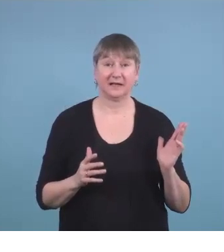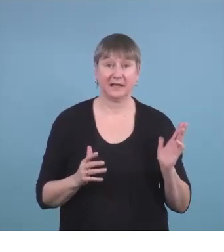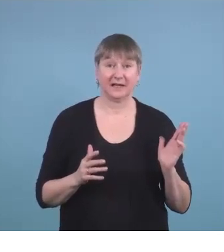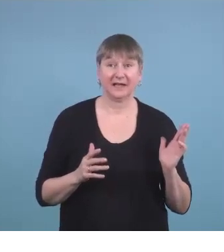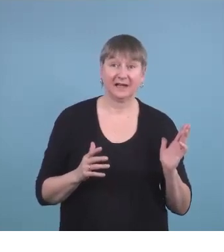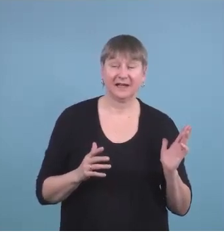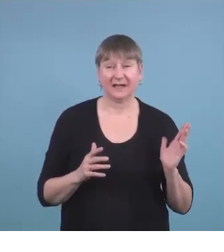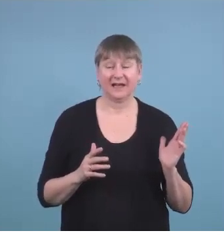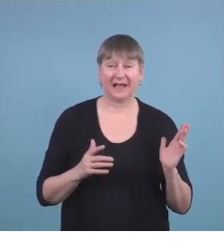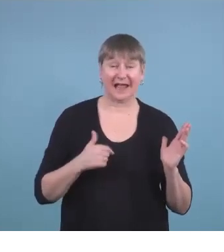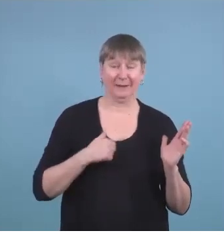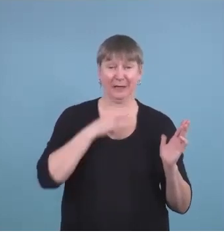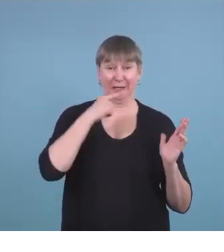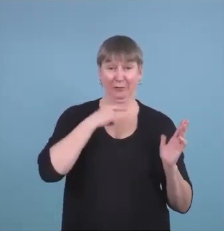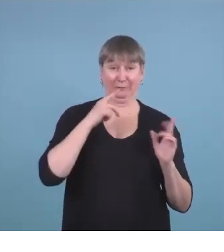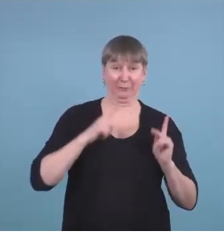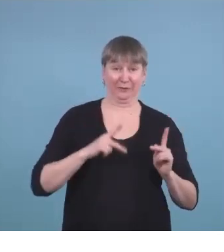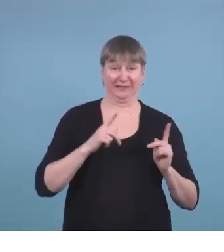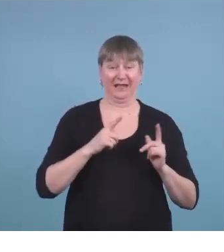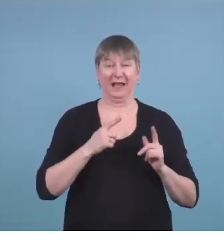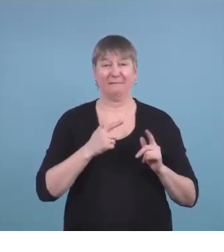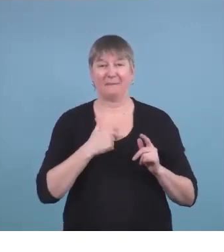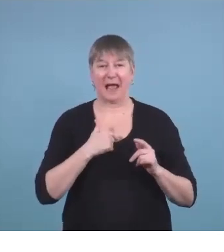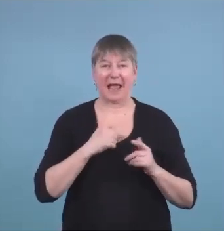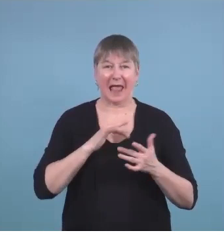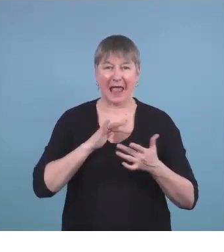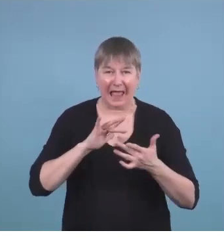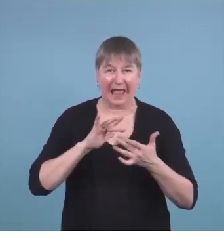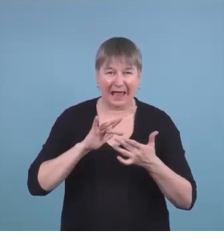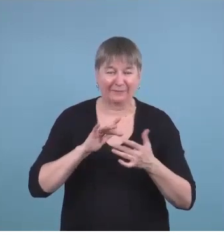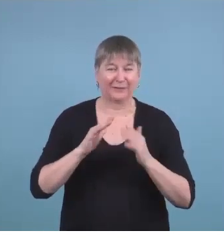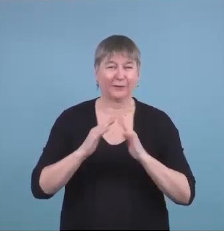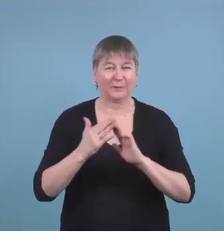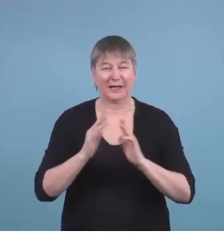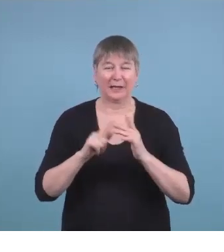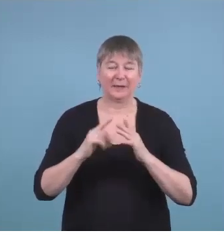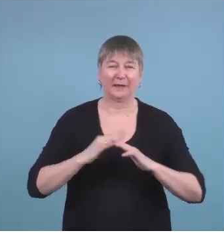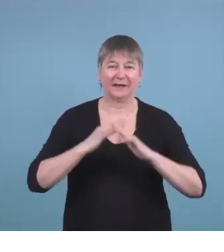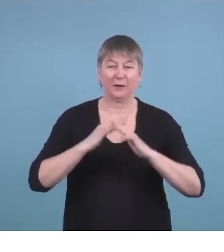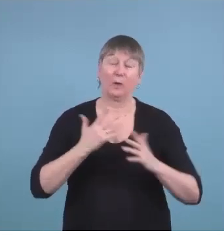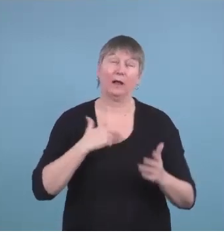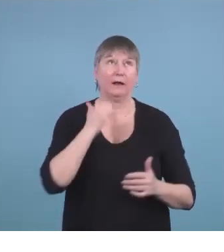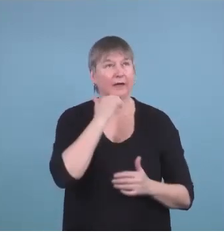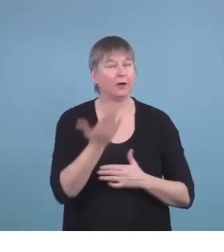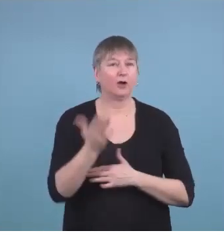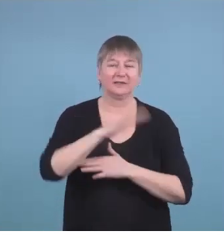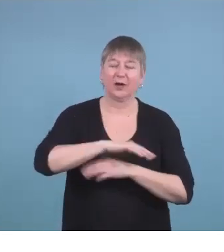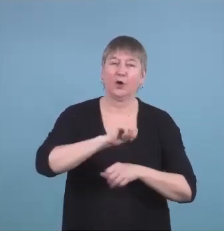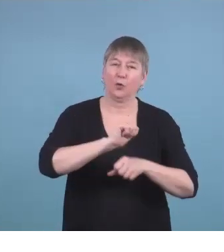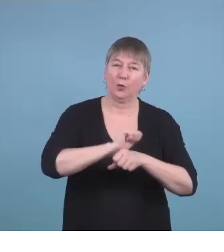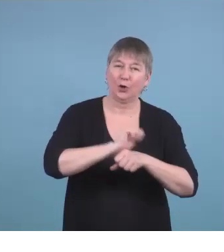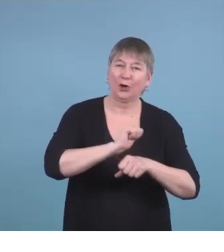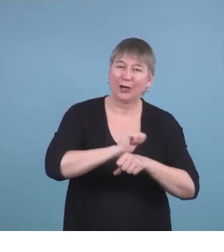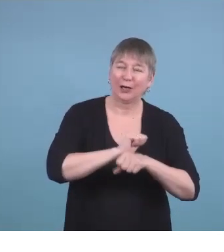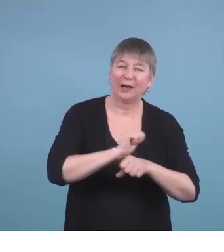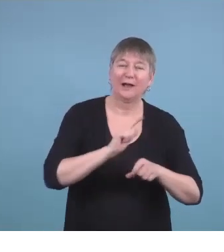little work for me to get connected into the community just because it you know I spend my days here and I spend my work day here but at